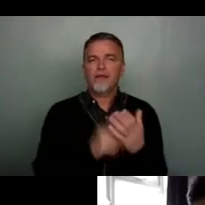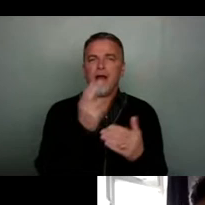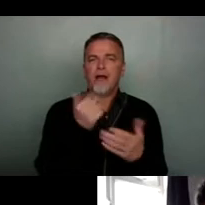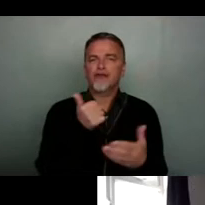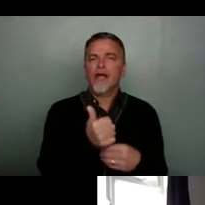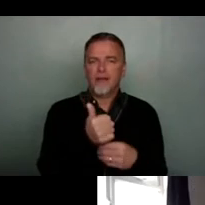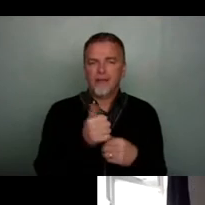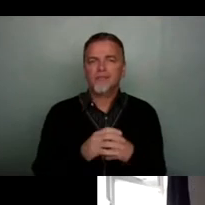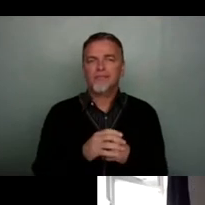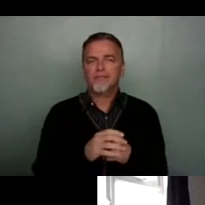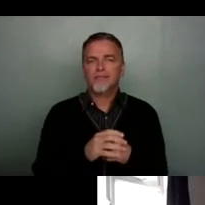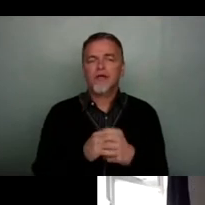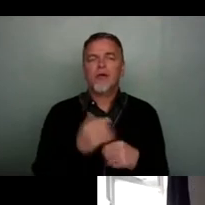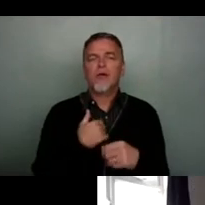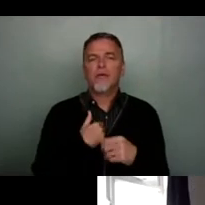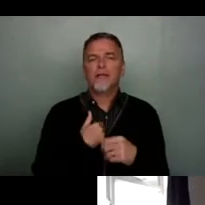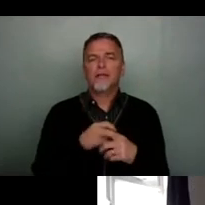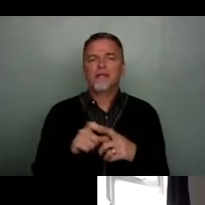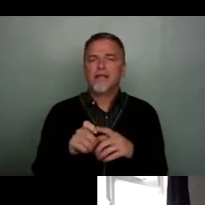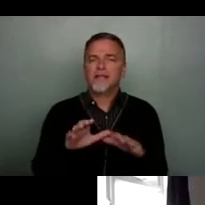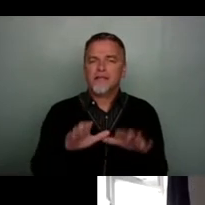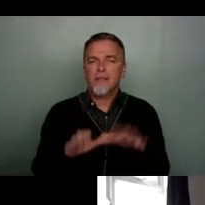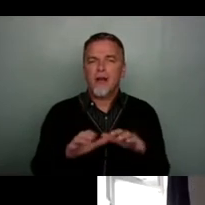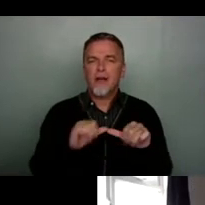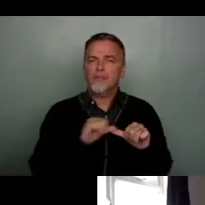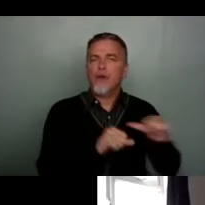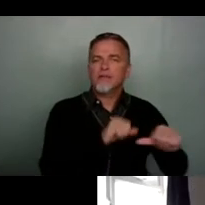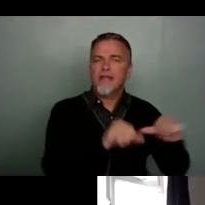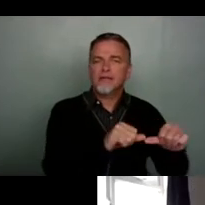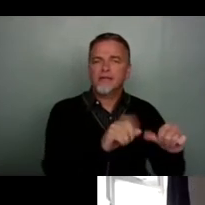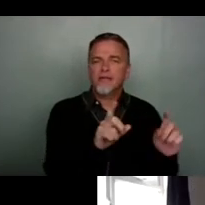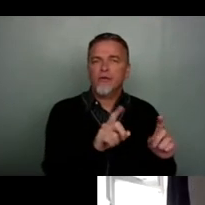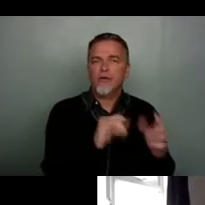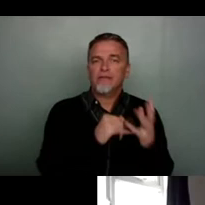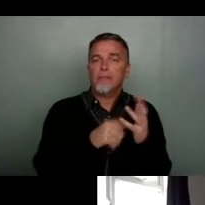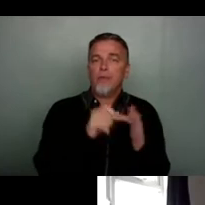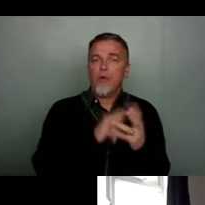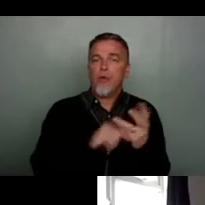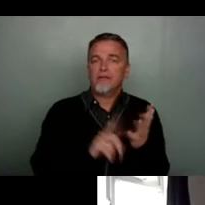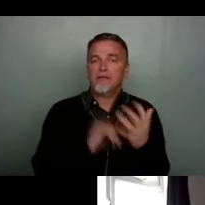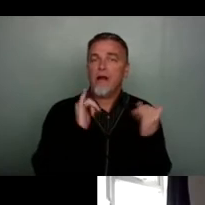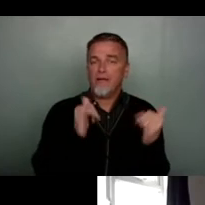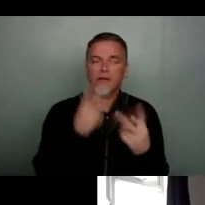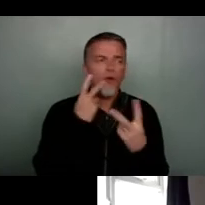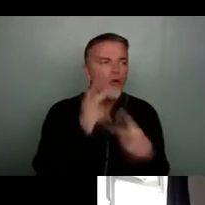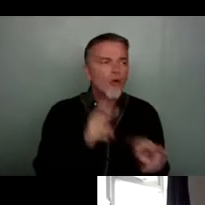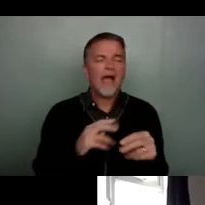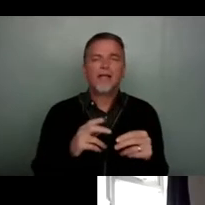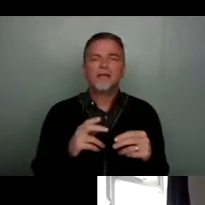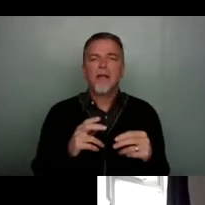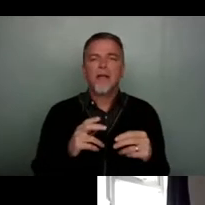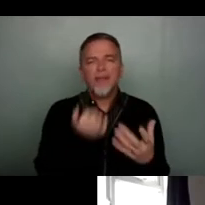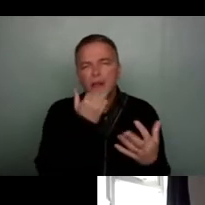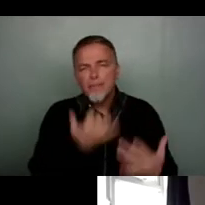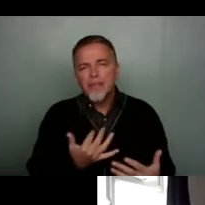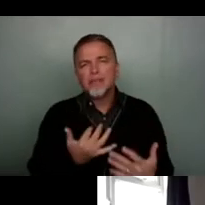We've done a similar process for St Paul's Carnival, looking at kind of the numbers and the